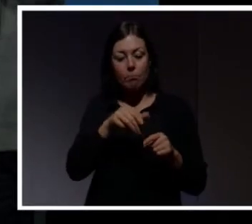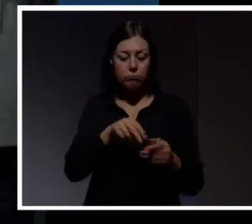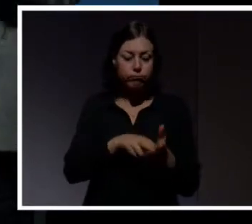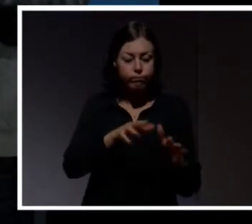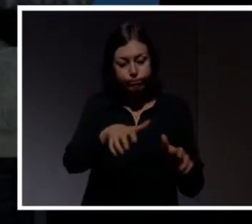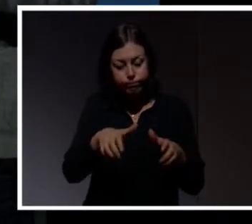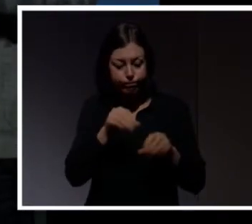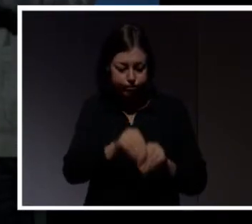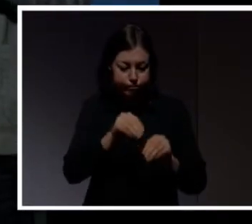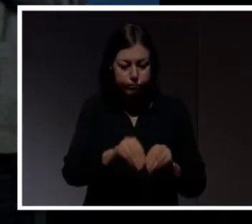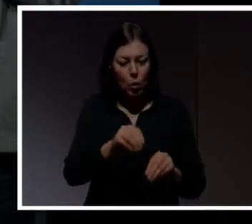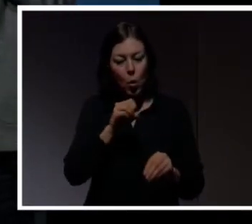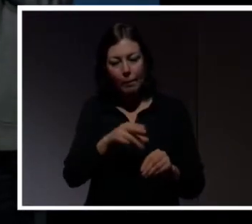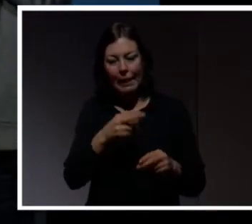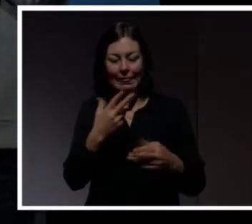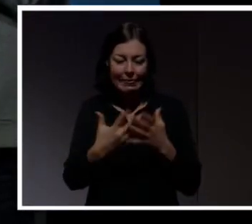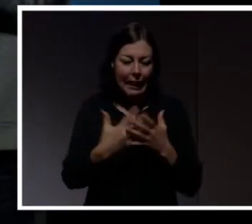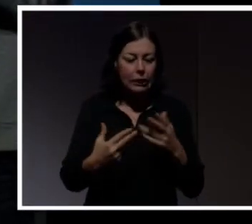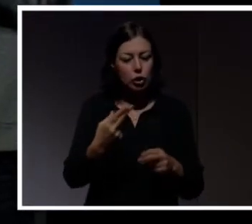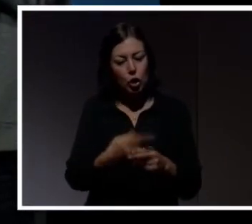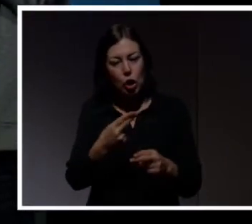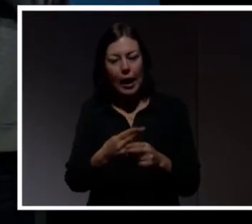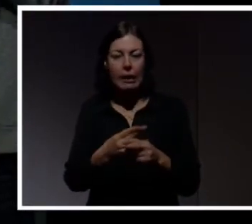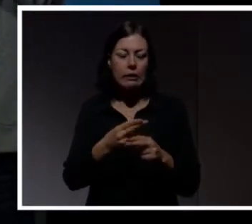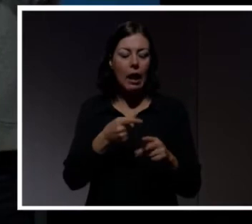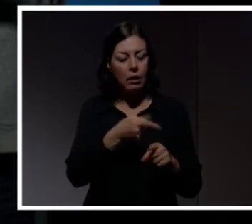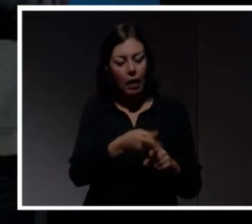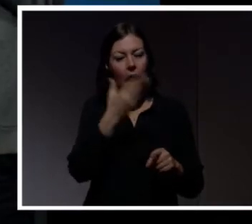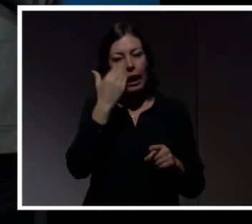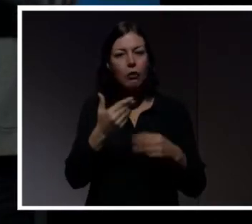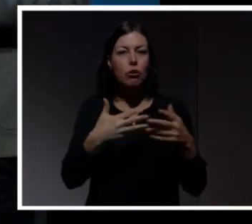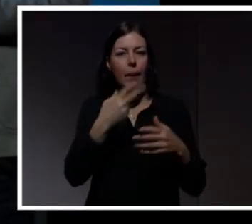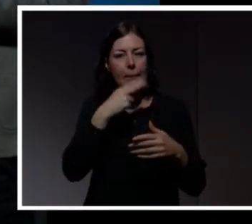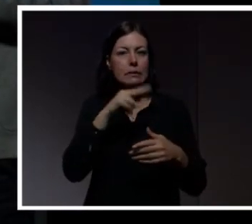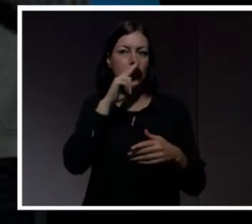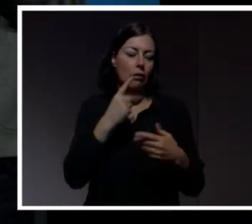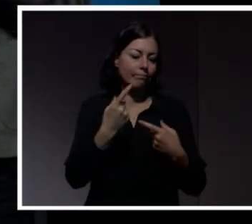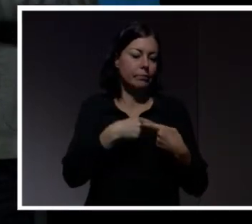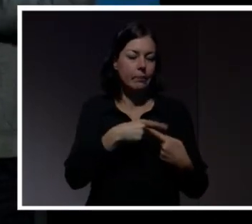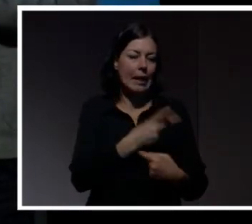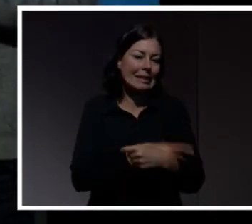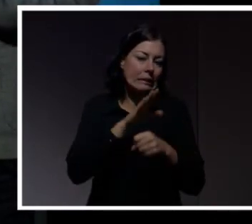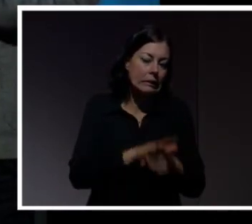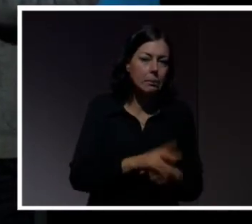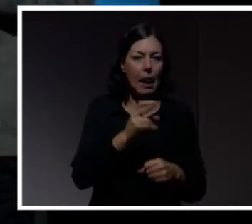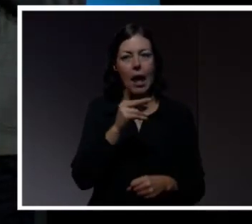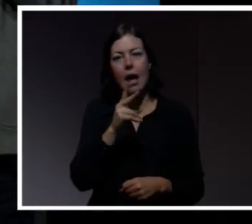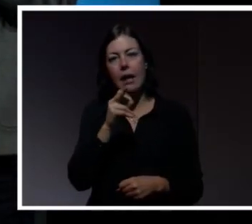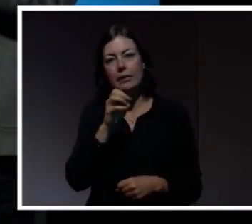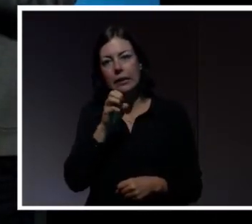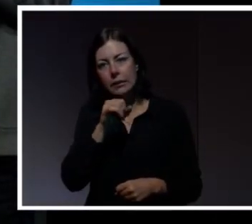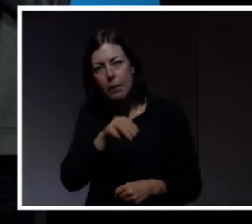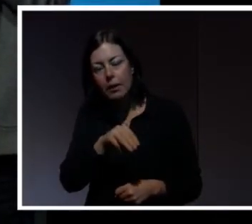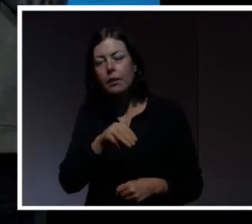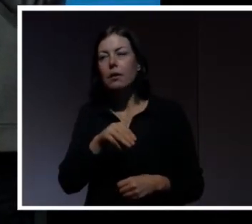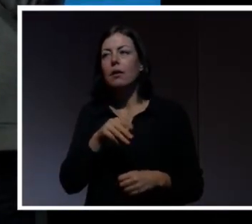Wikipedia and news articles, it makes mistakes of basic sort of sexist, racist mistakes. And so I look at that a lot in the book. But